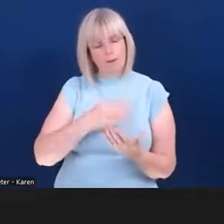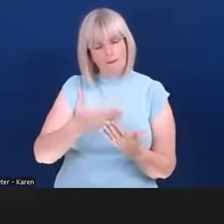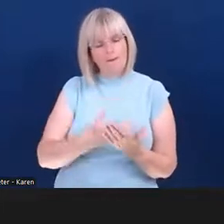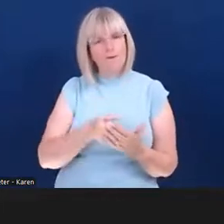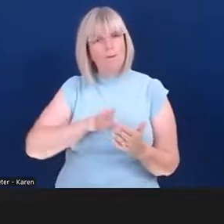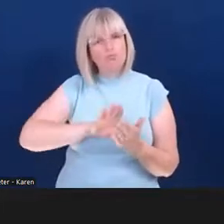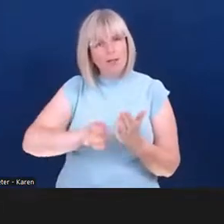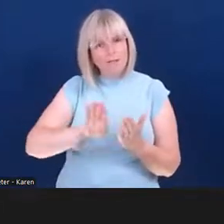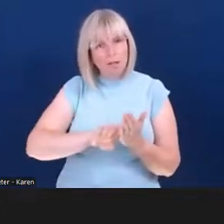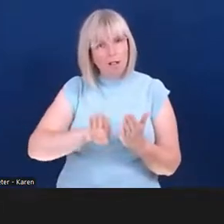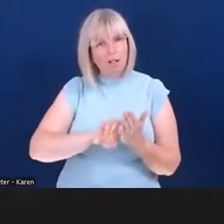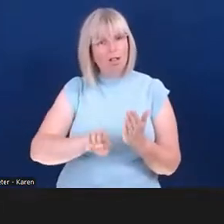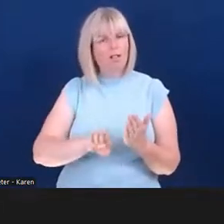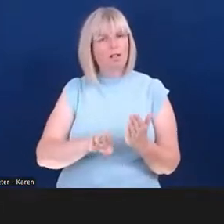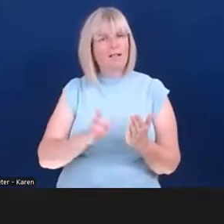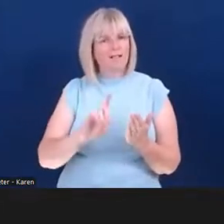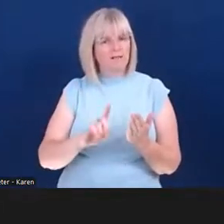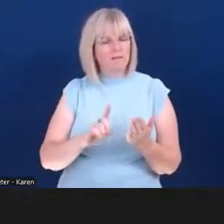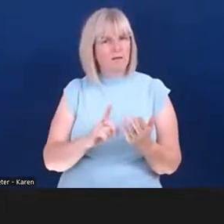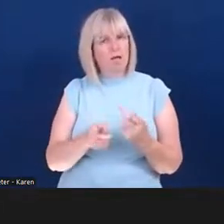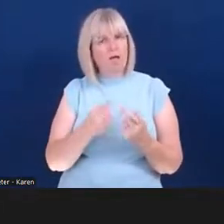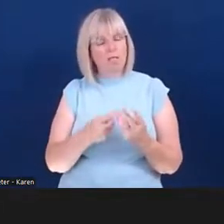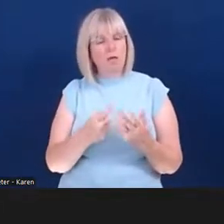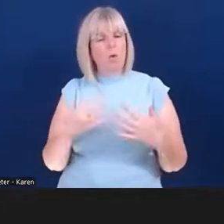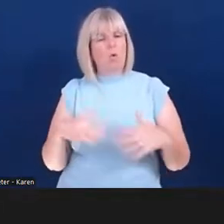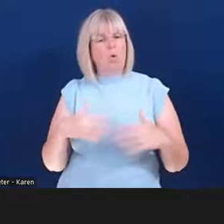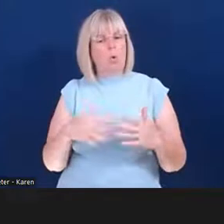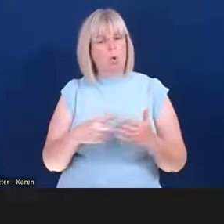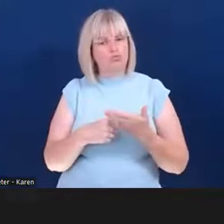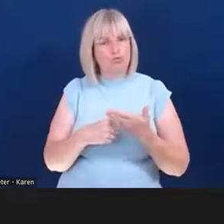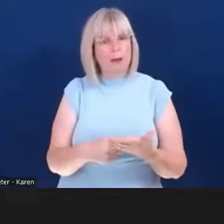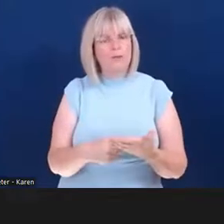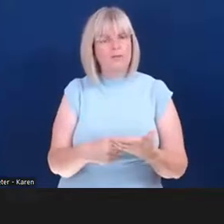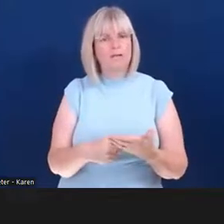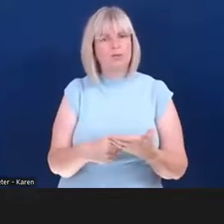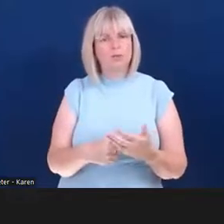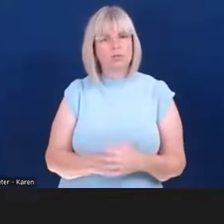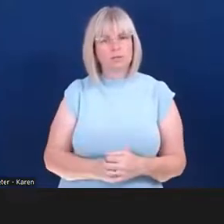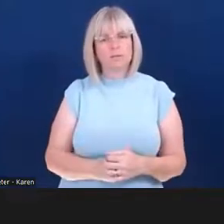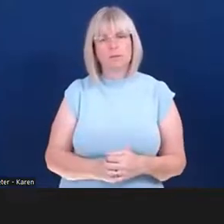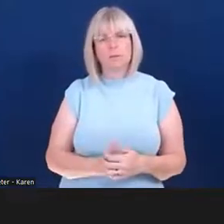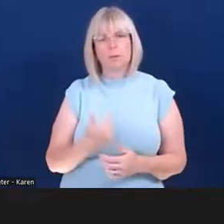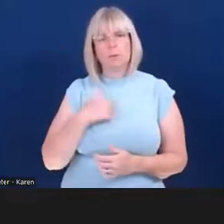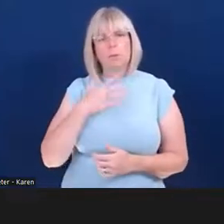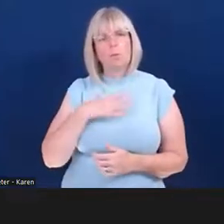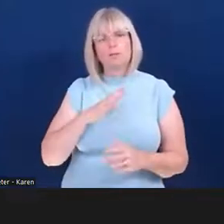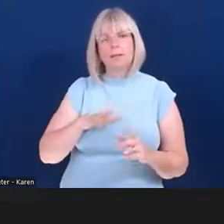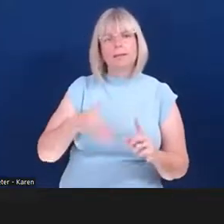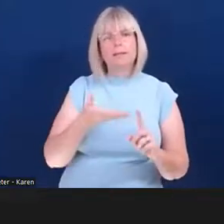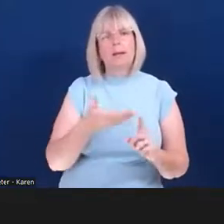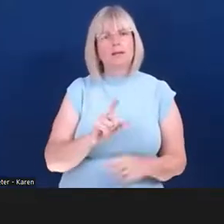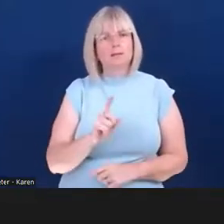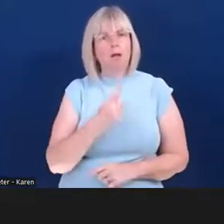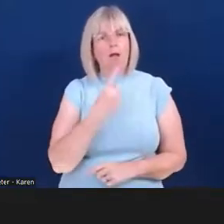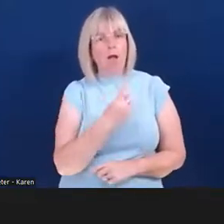recommendations for policy makers and government. The key thing that we're calling for is a target of 100,000